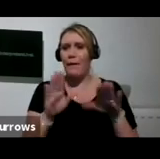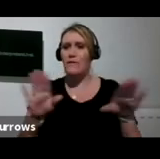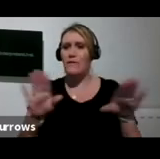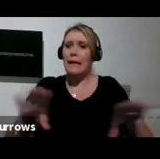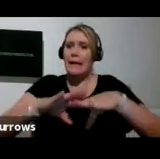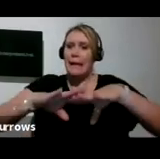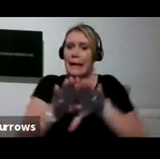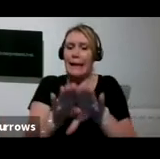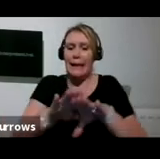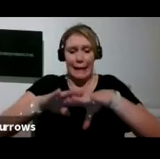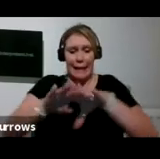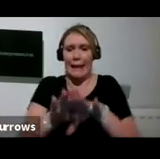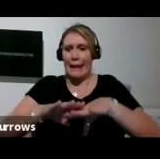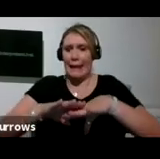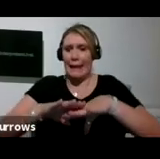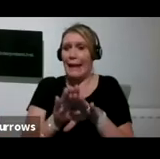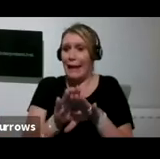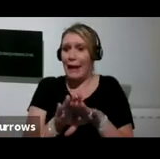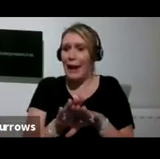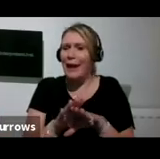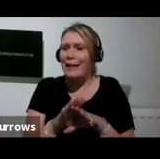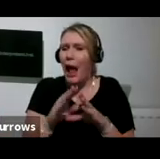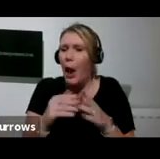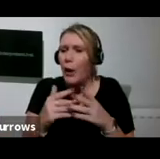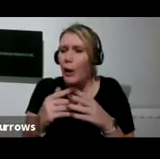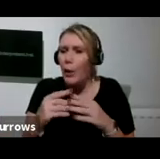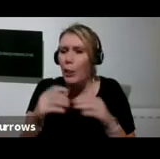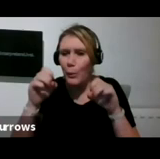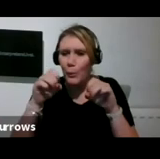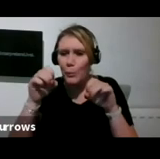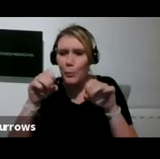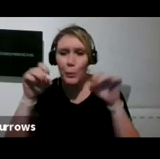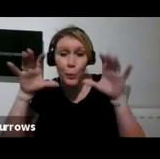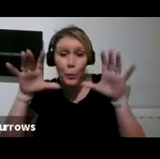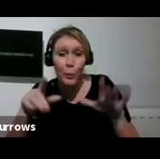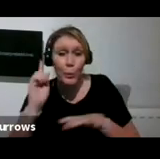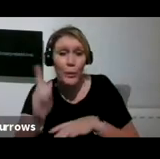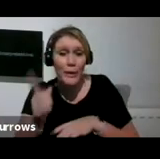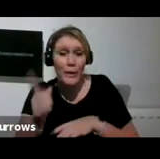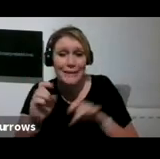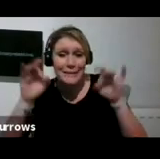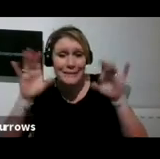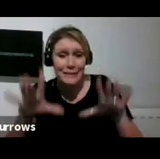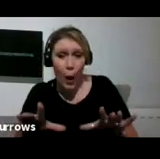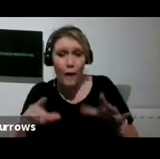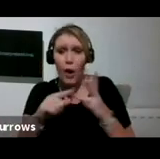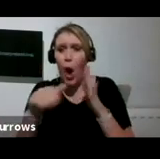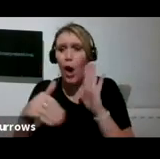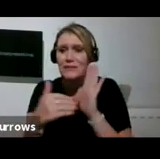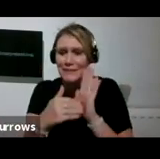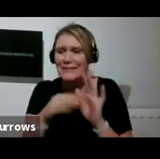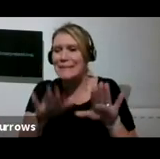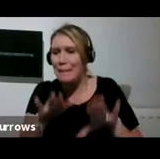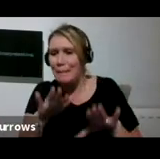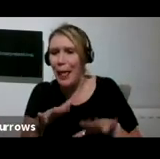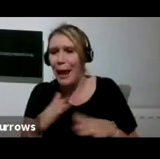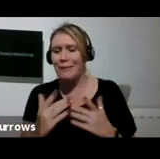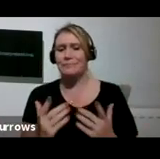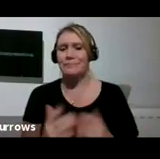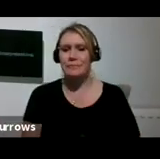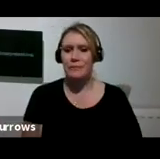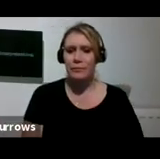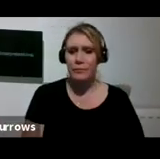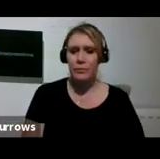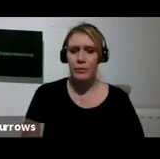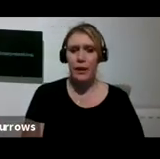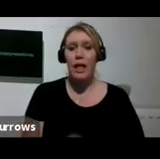indeed get home. Finally, we've got four panels by the Discover Centre's Mighty Mega Club.